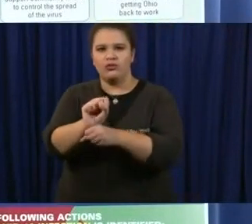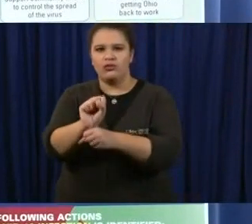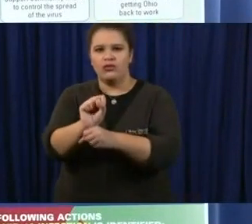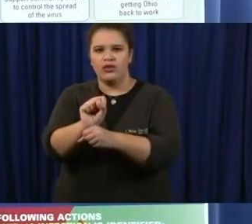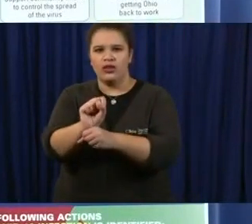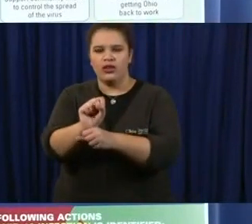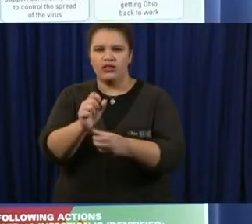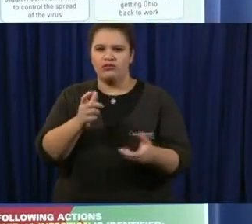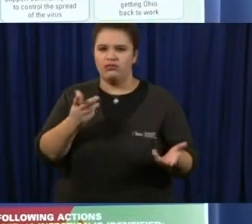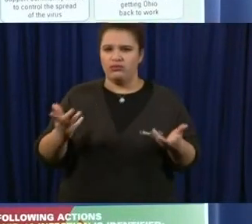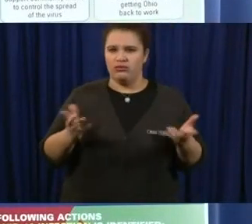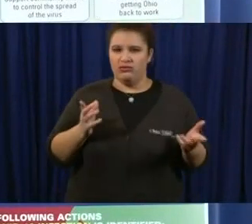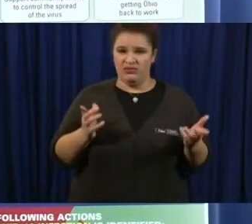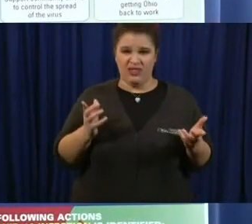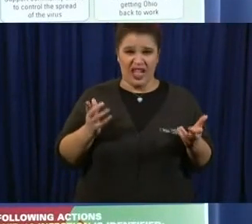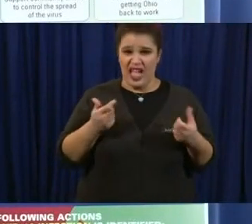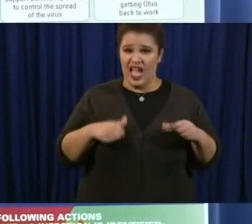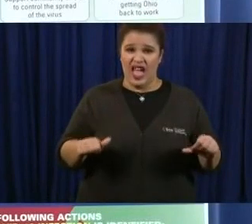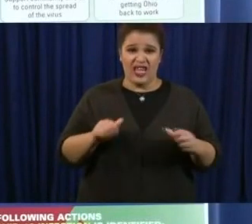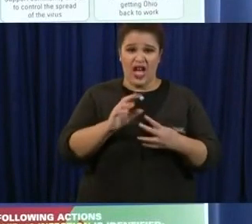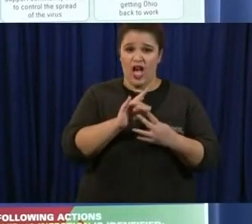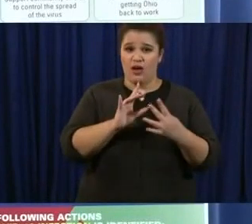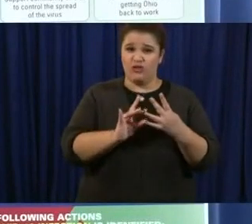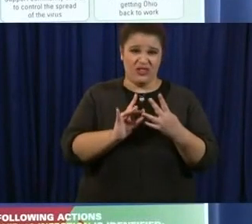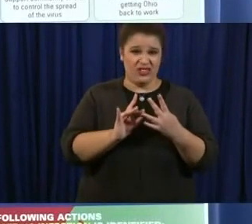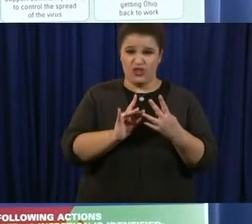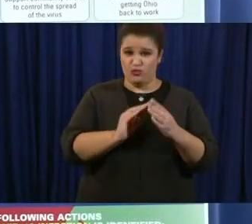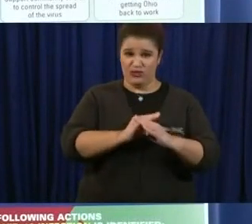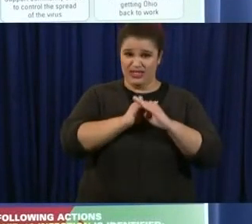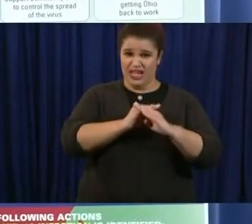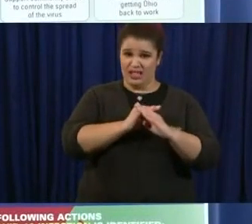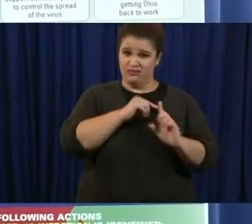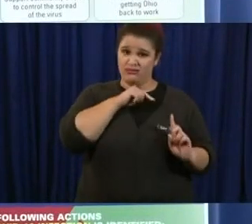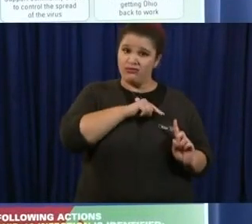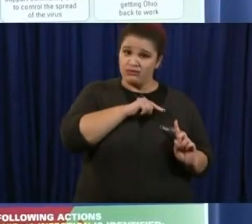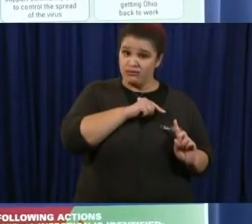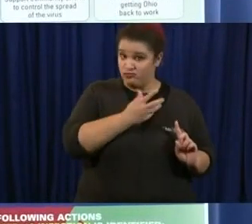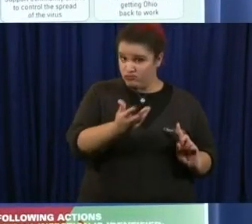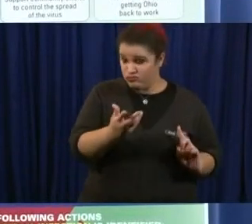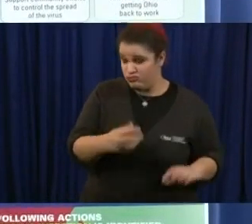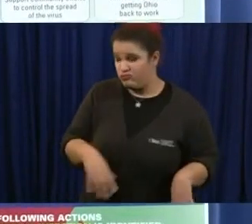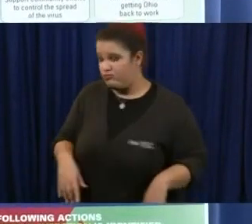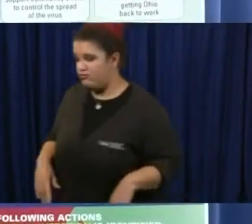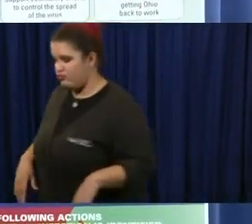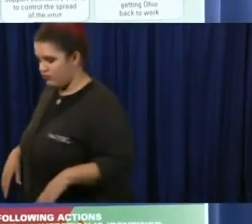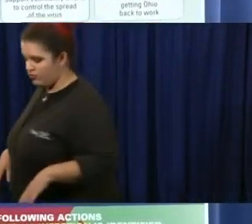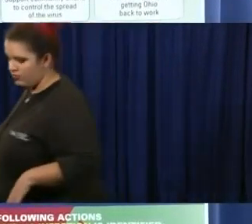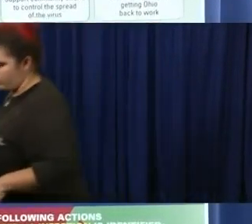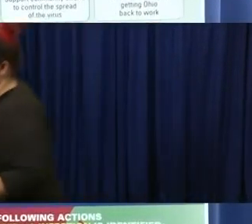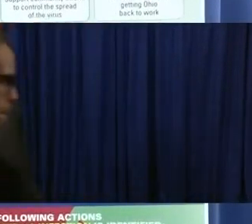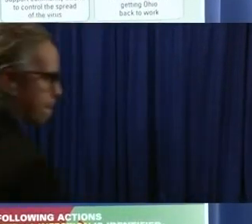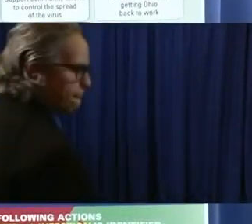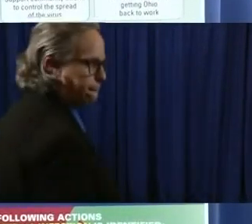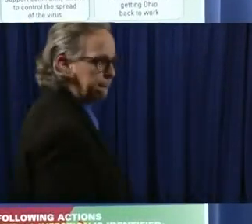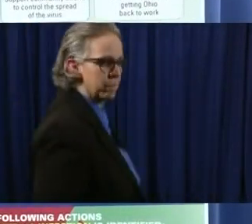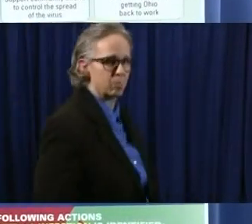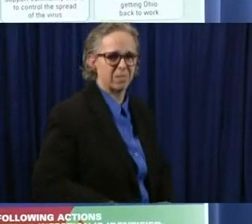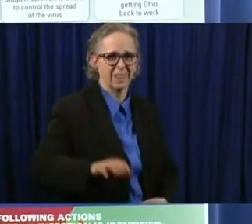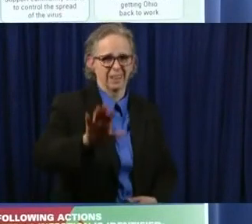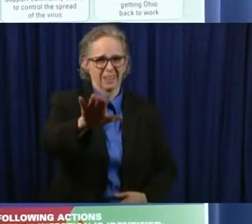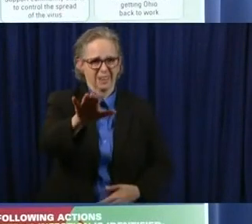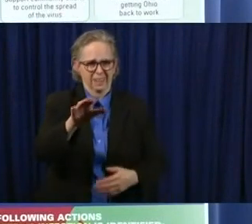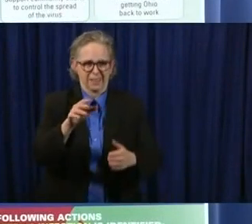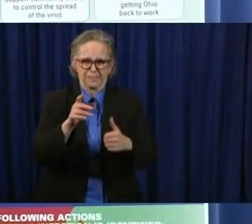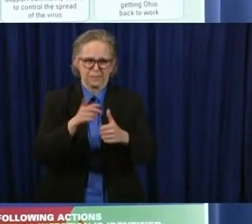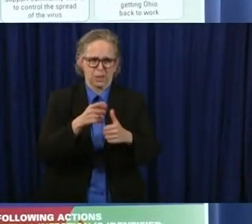well first of all we would hope uh that the employer if at all possible would try to make arrangements for that valued employee